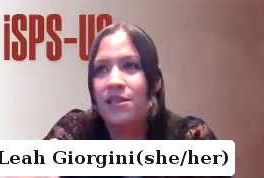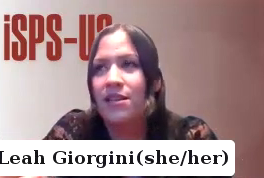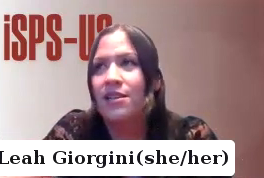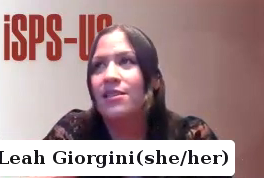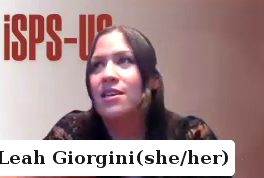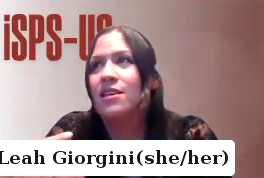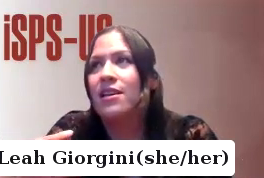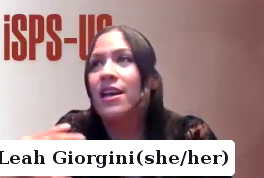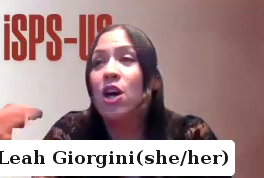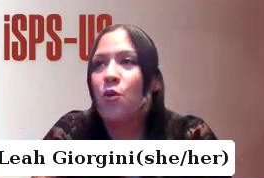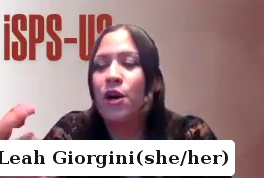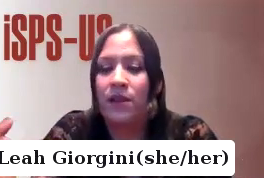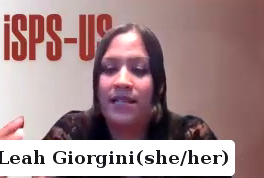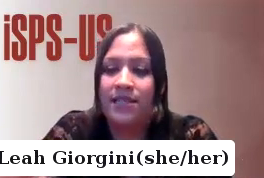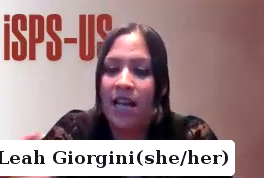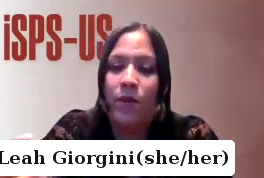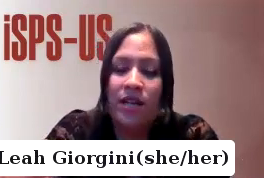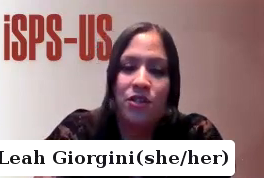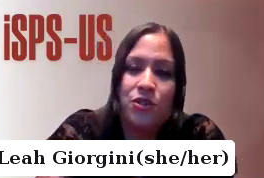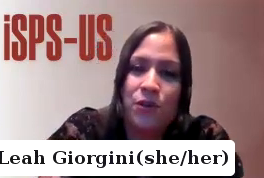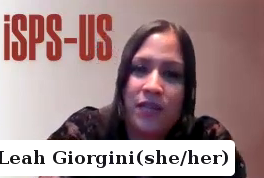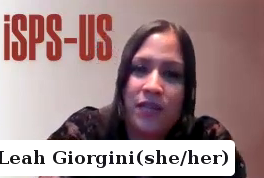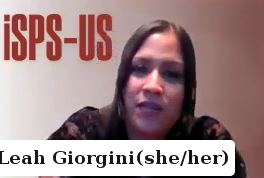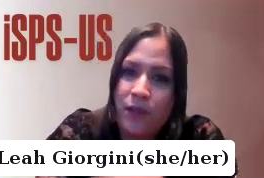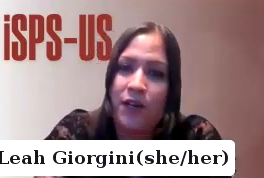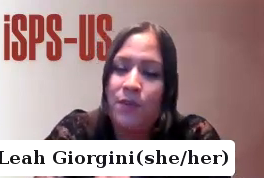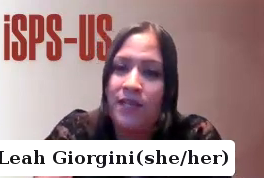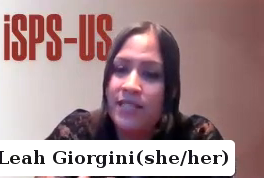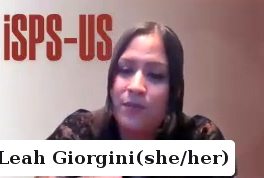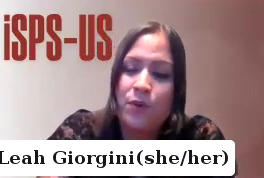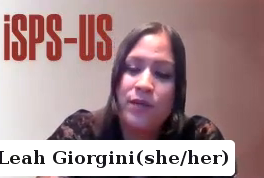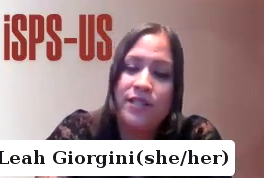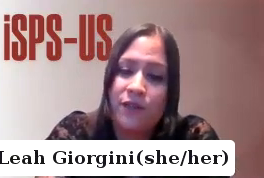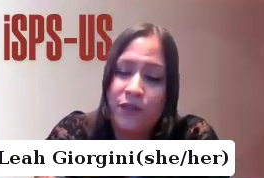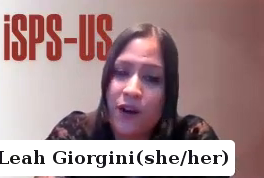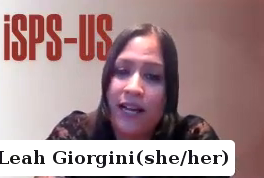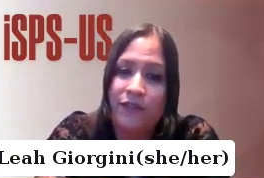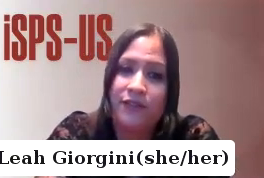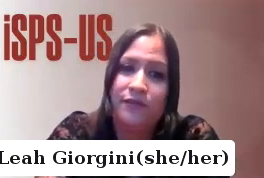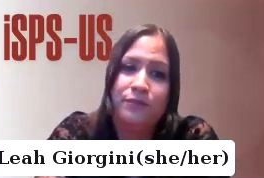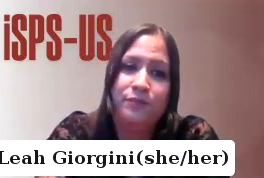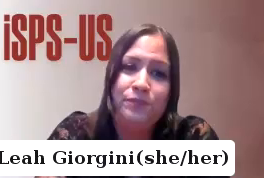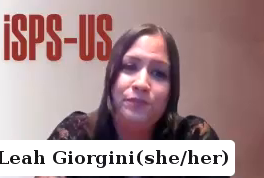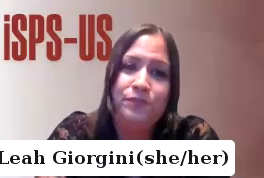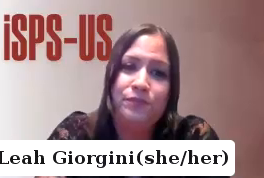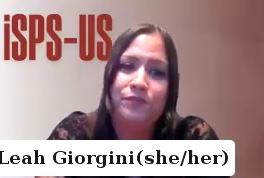environments in our workplace is how we can ensure that people in our community and people we serve thrive.